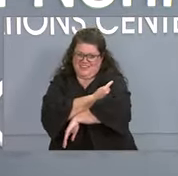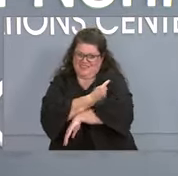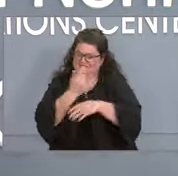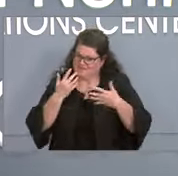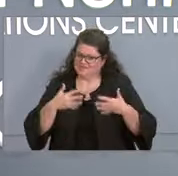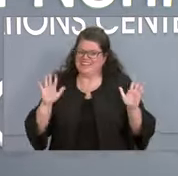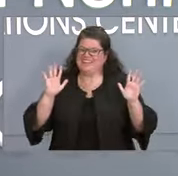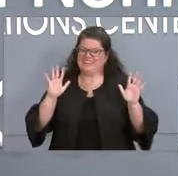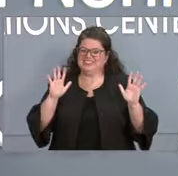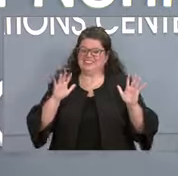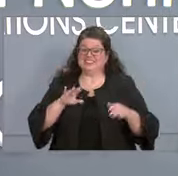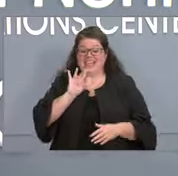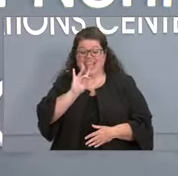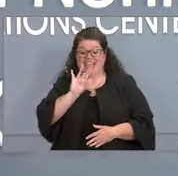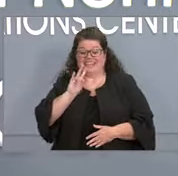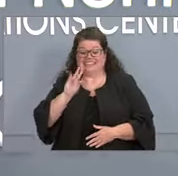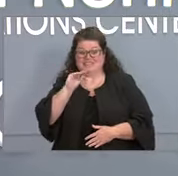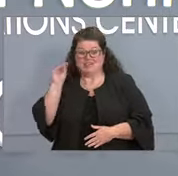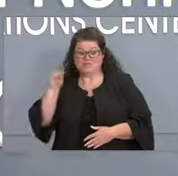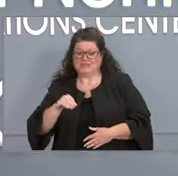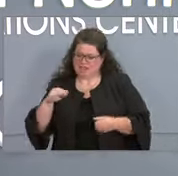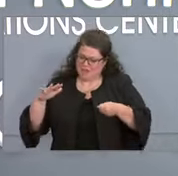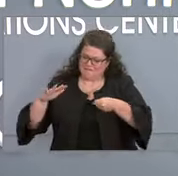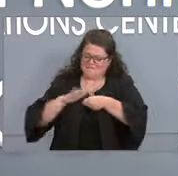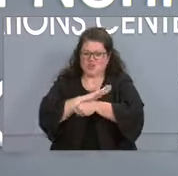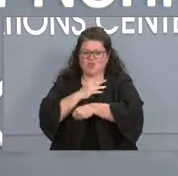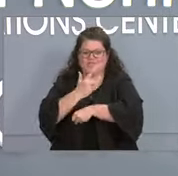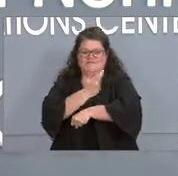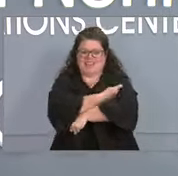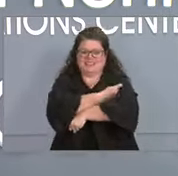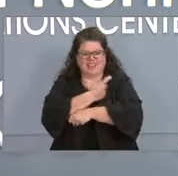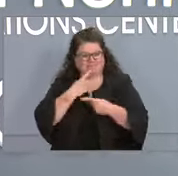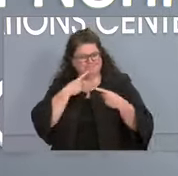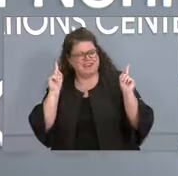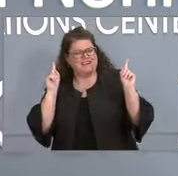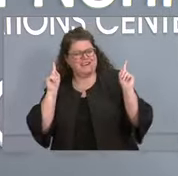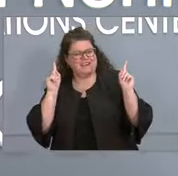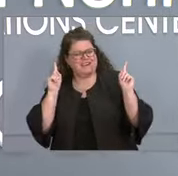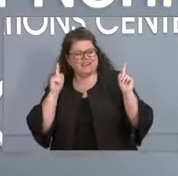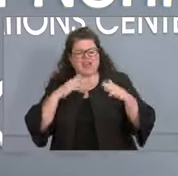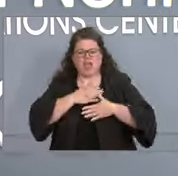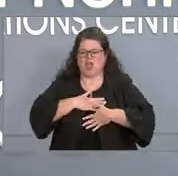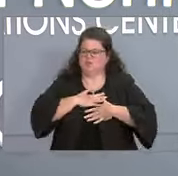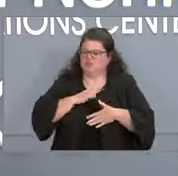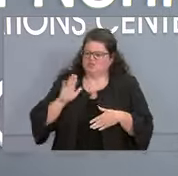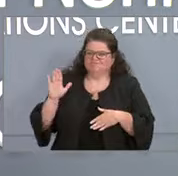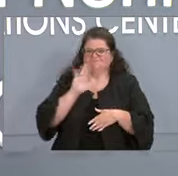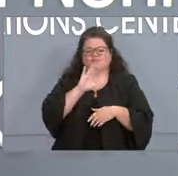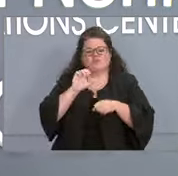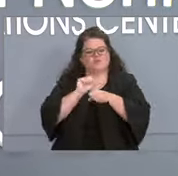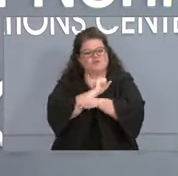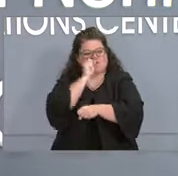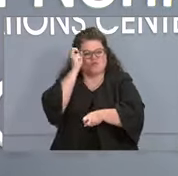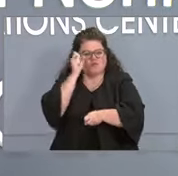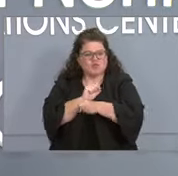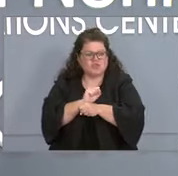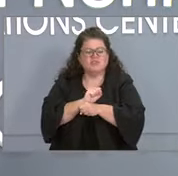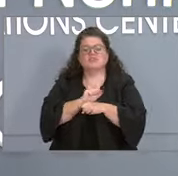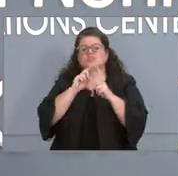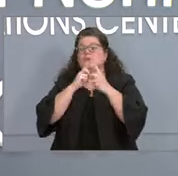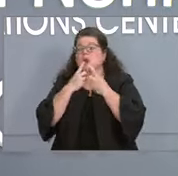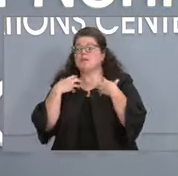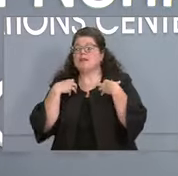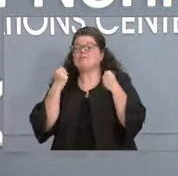vaccine. 87% of them are fully vaccinated. I appreciate the hard work of the North Carolina Department of Health and Human